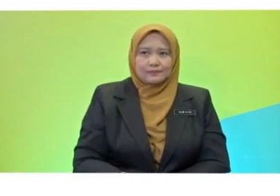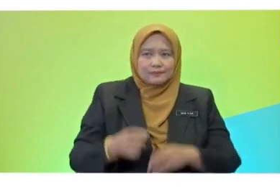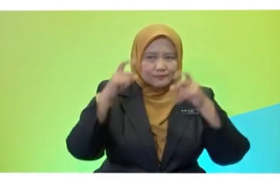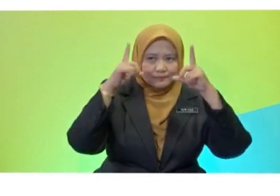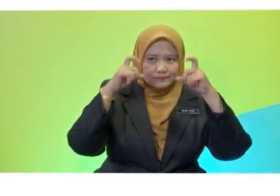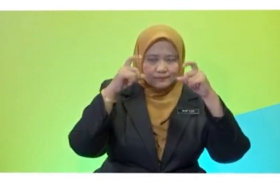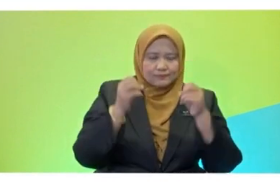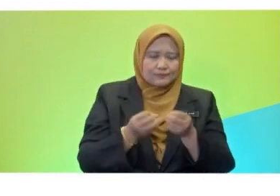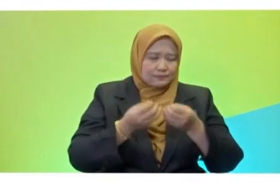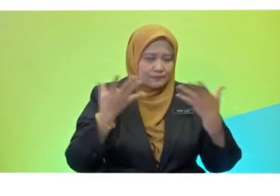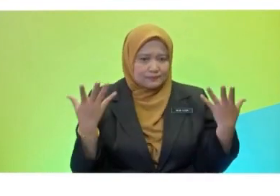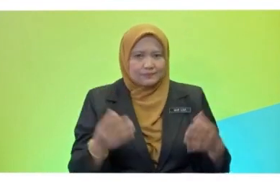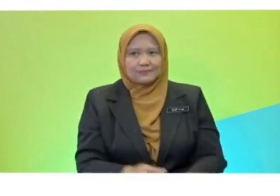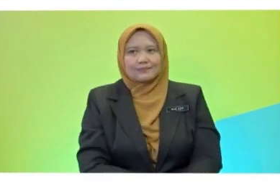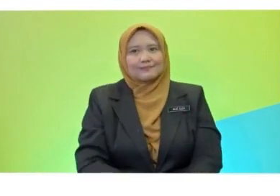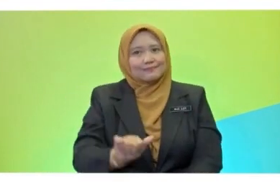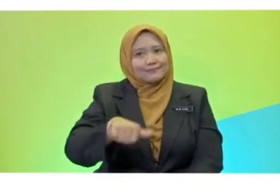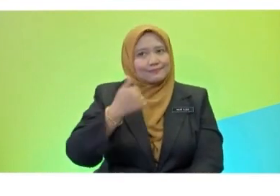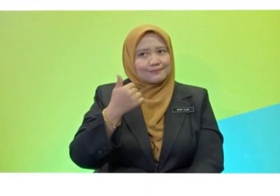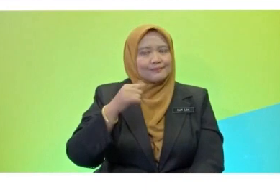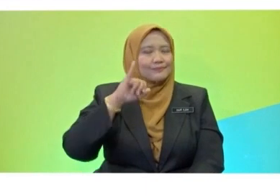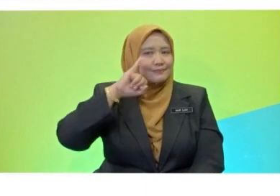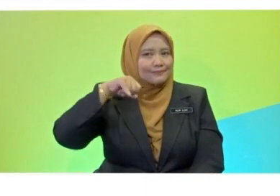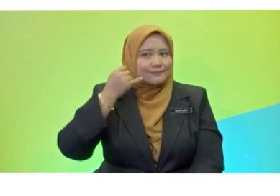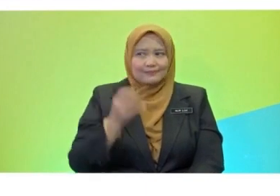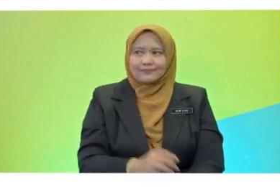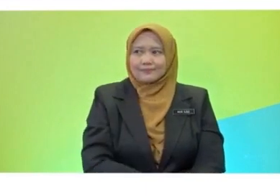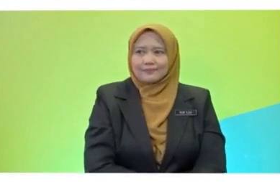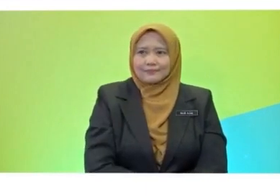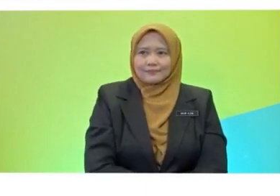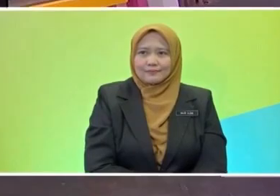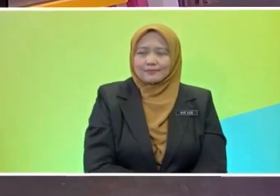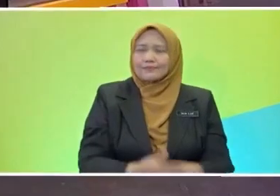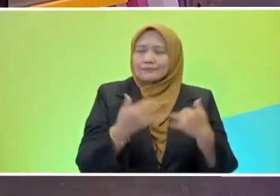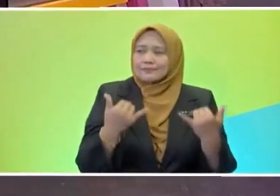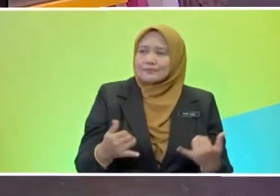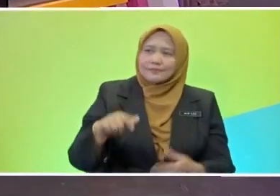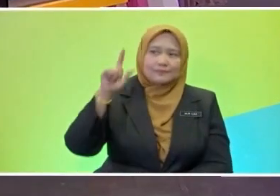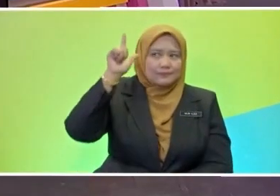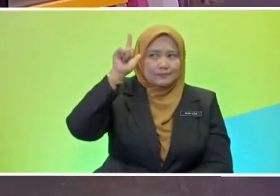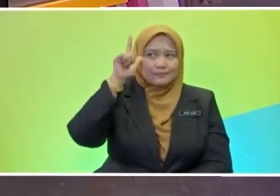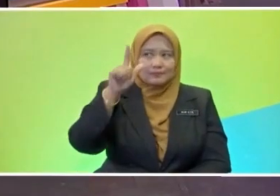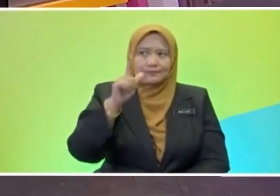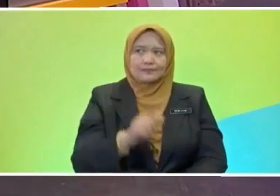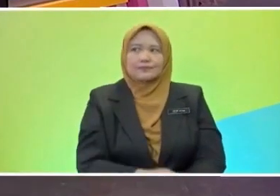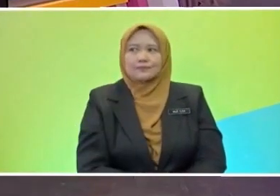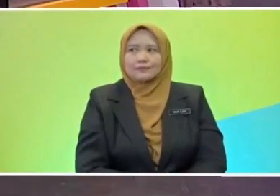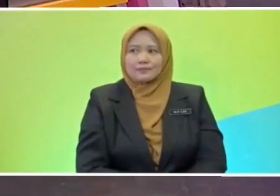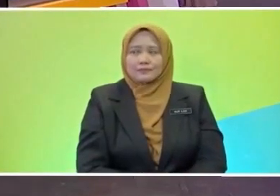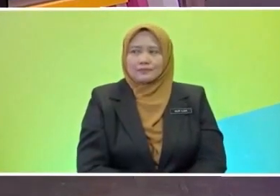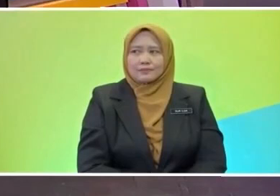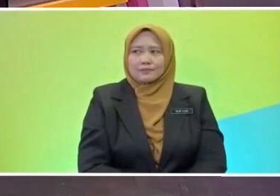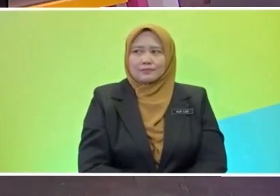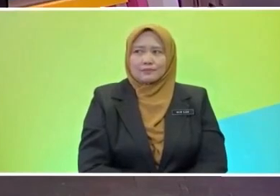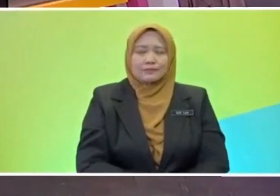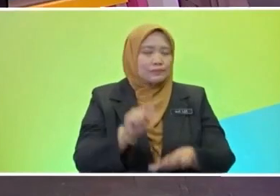Good job. Good job, Joelle. Okay, let's look at the poem again.